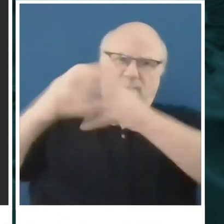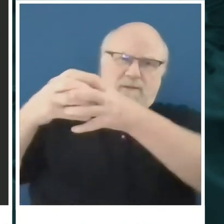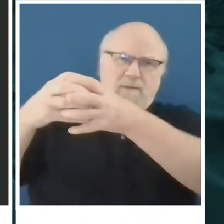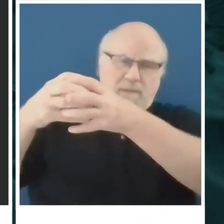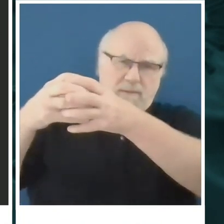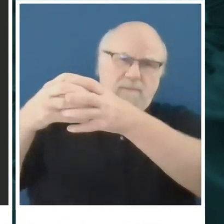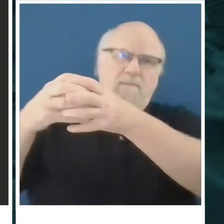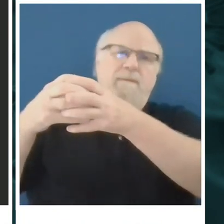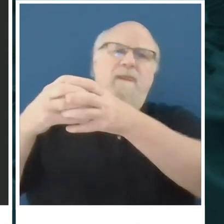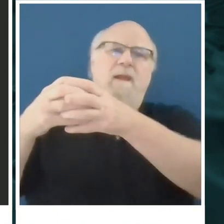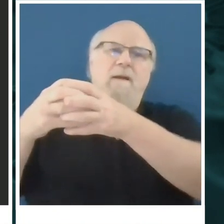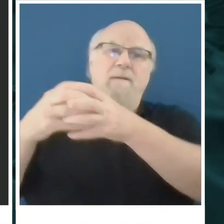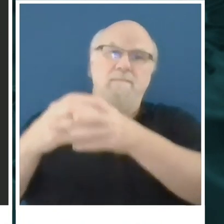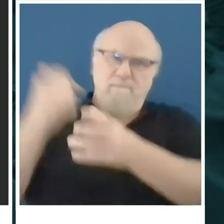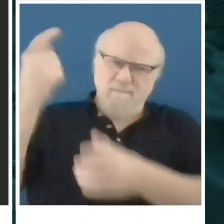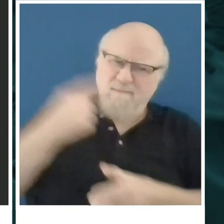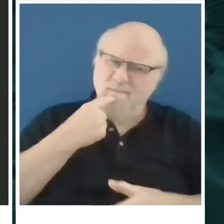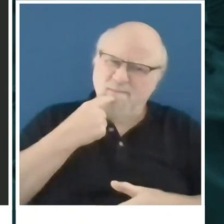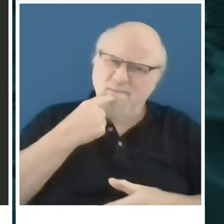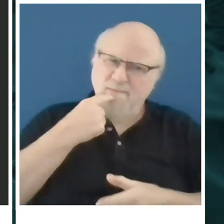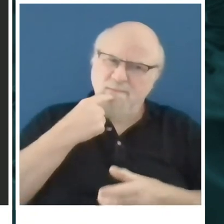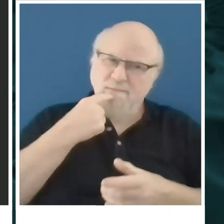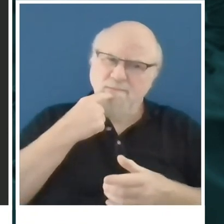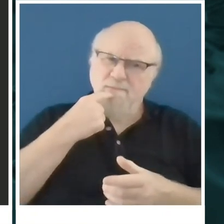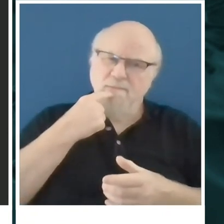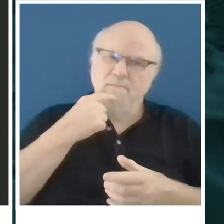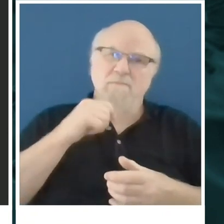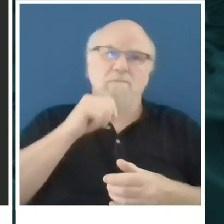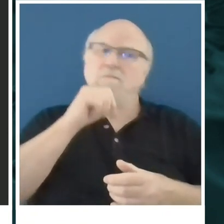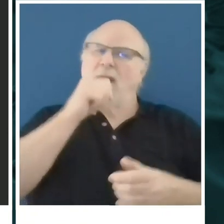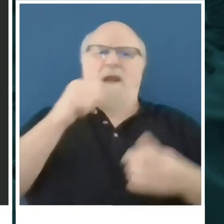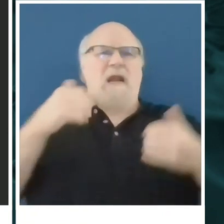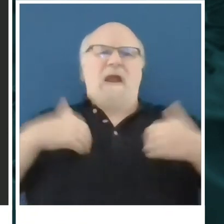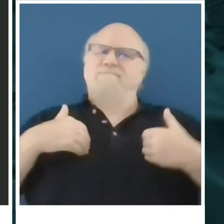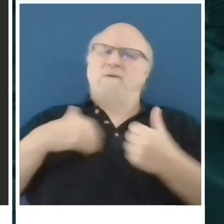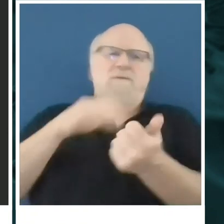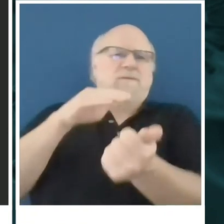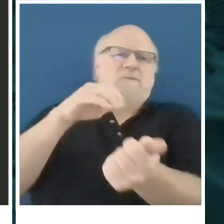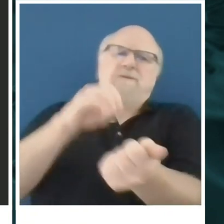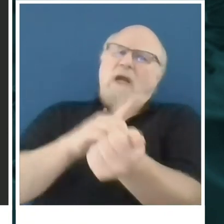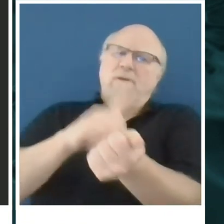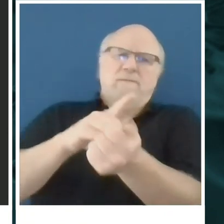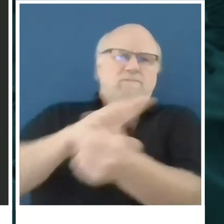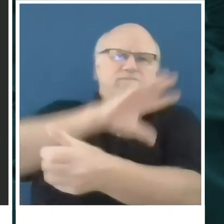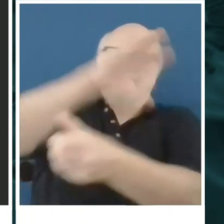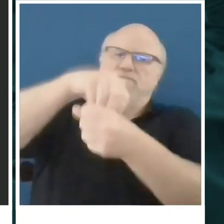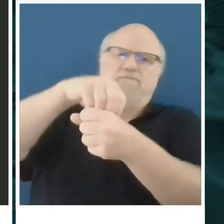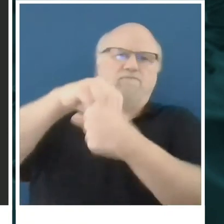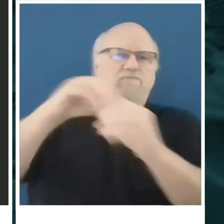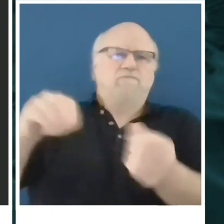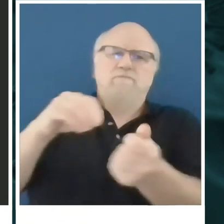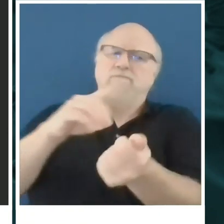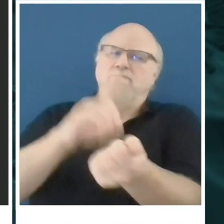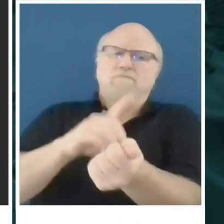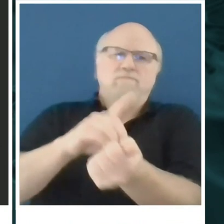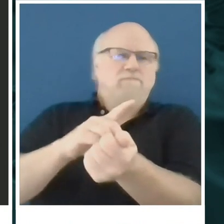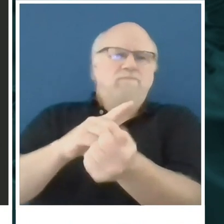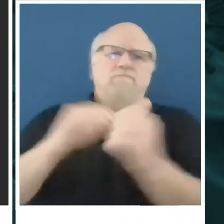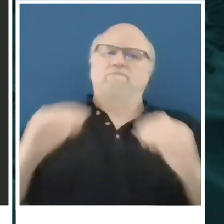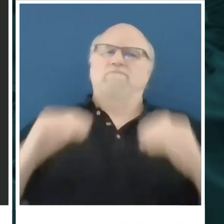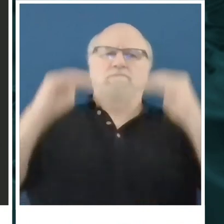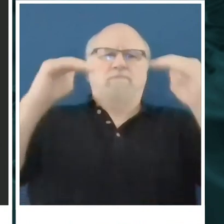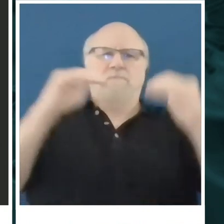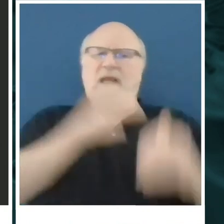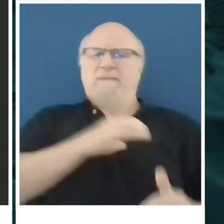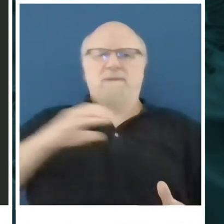not having a doctor actually on his executive, on the executive committee of that. Your advisory